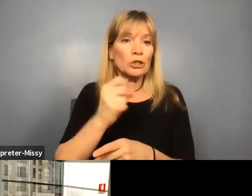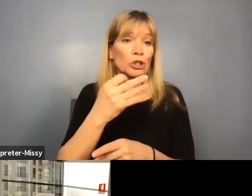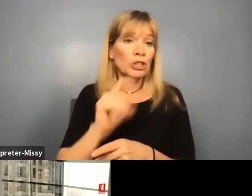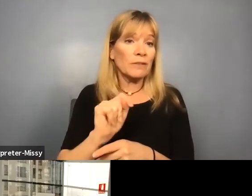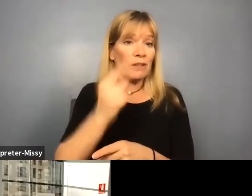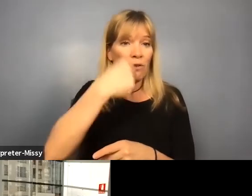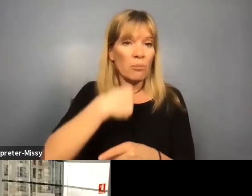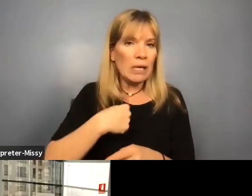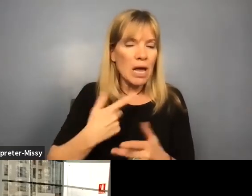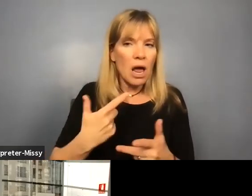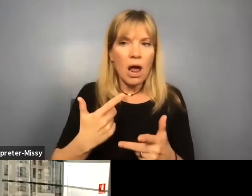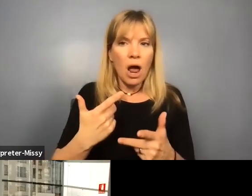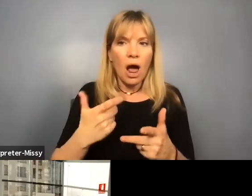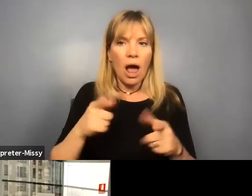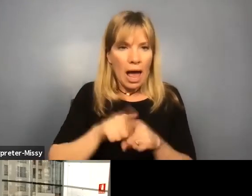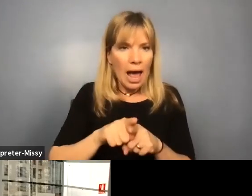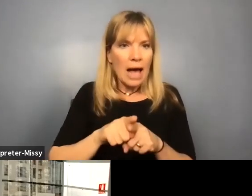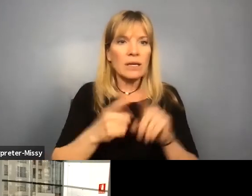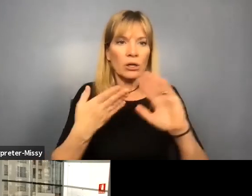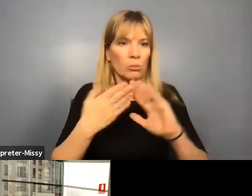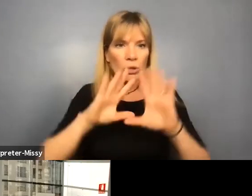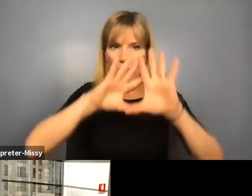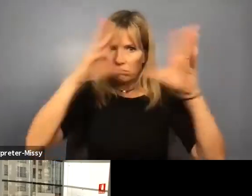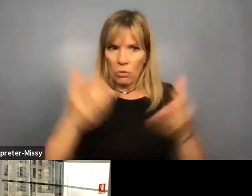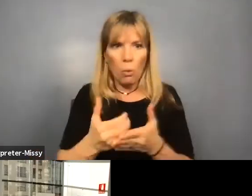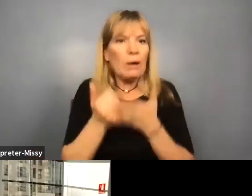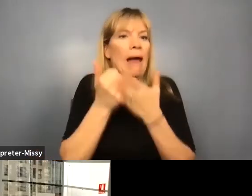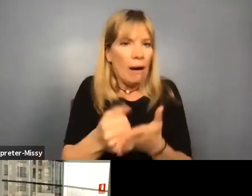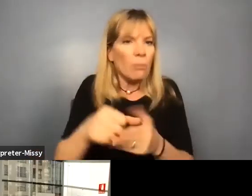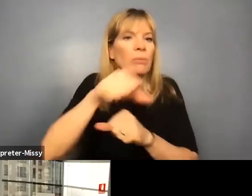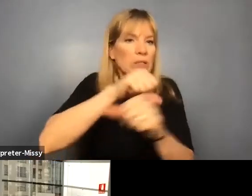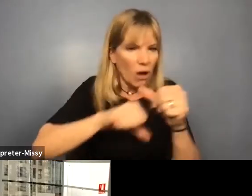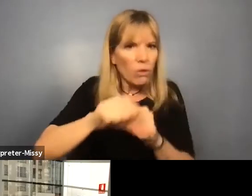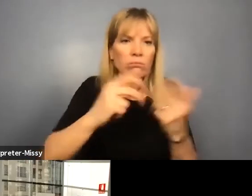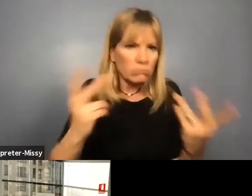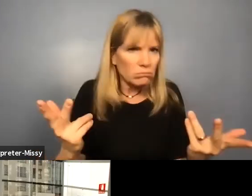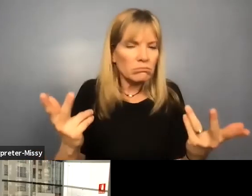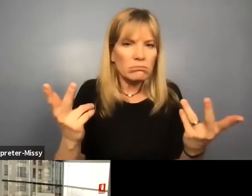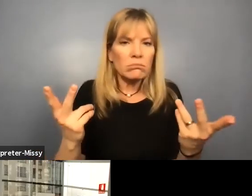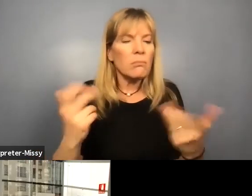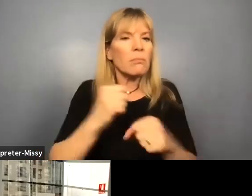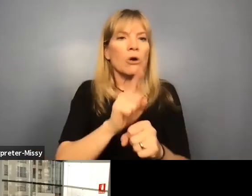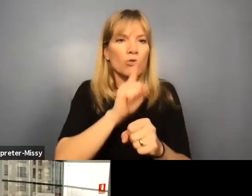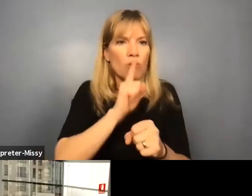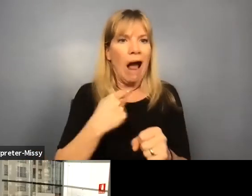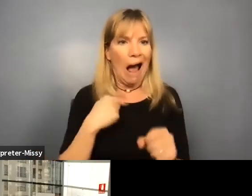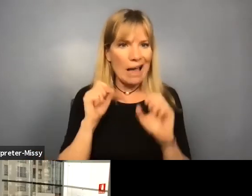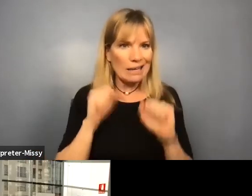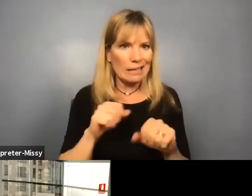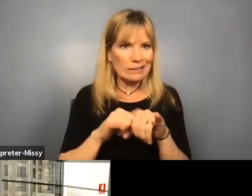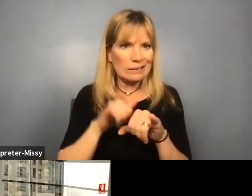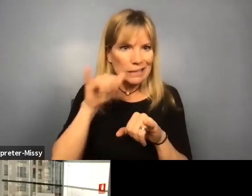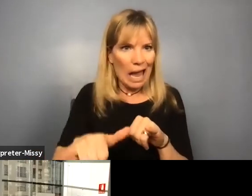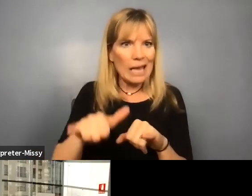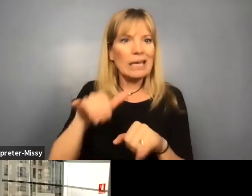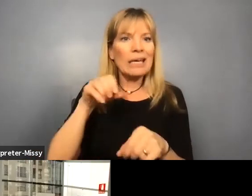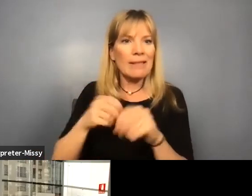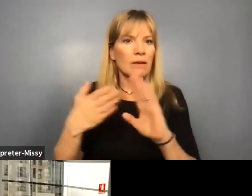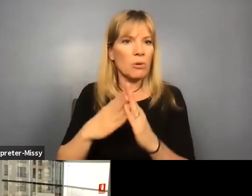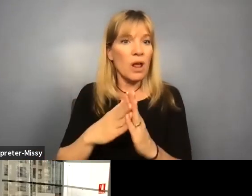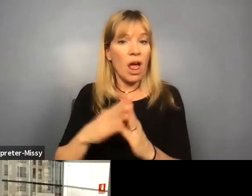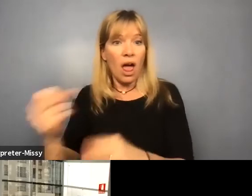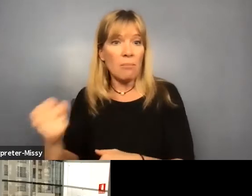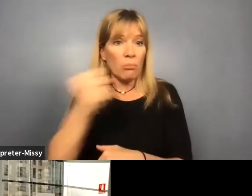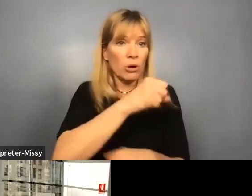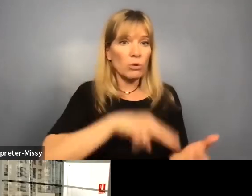you know, as a community, we all help each other to make sure that I can stay in the community and not go into a